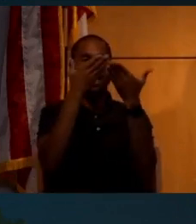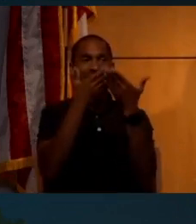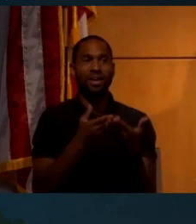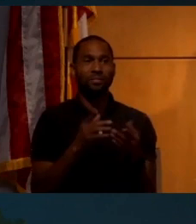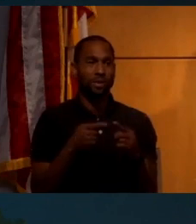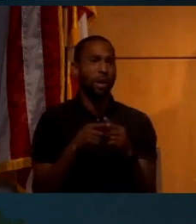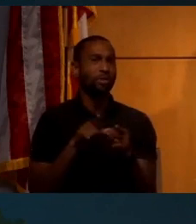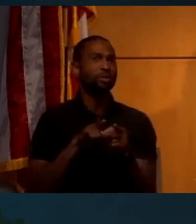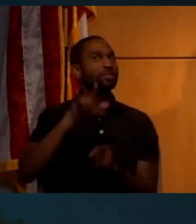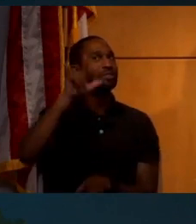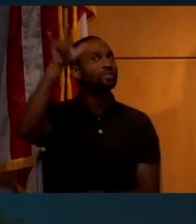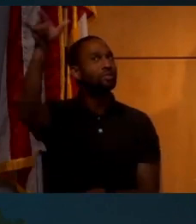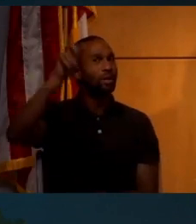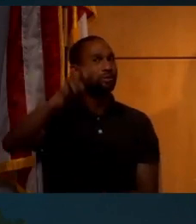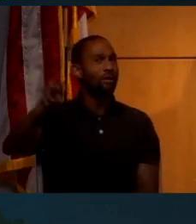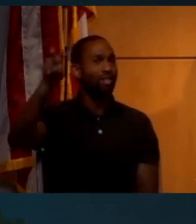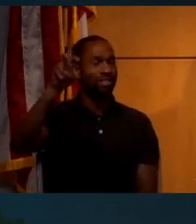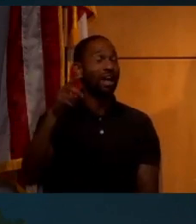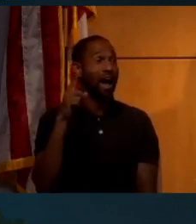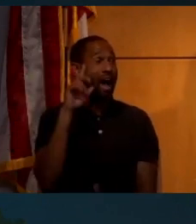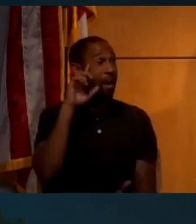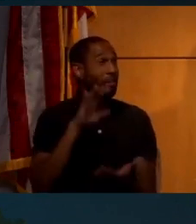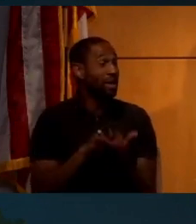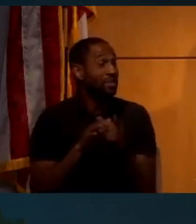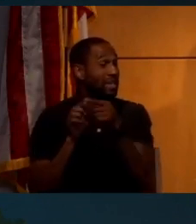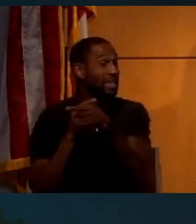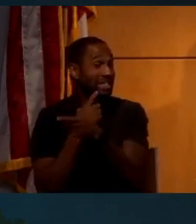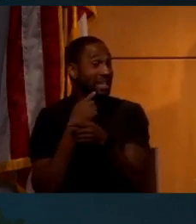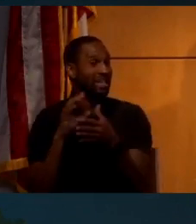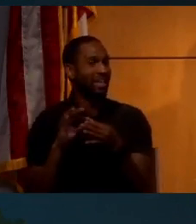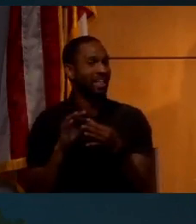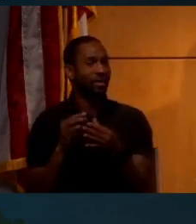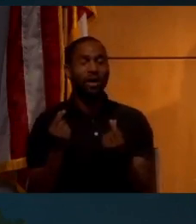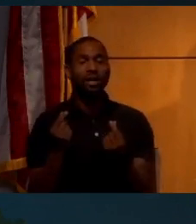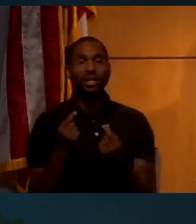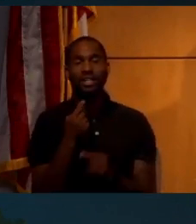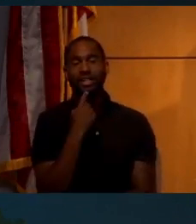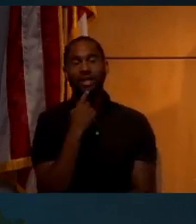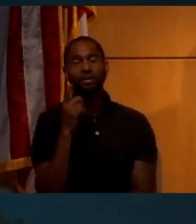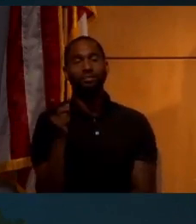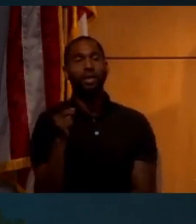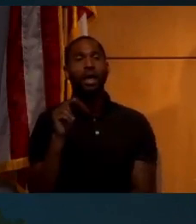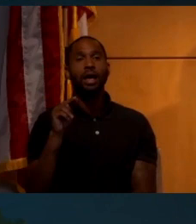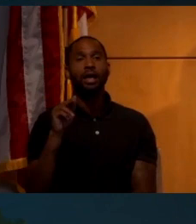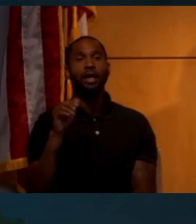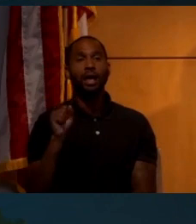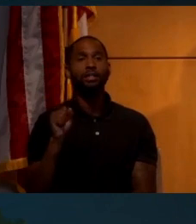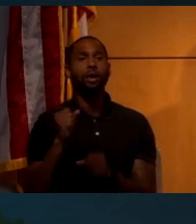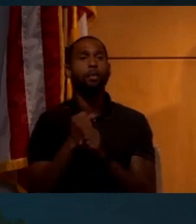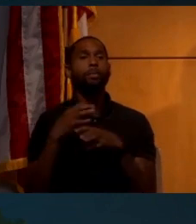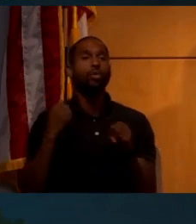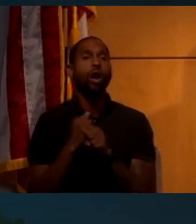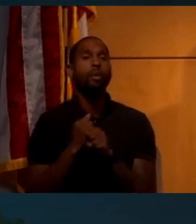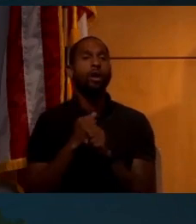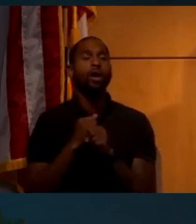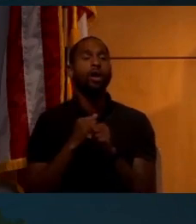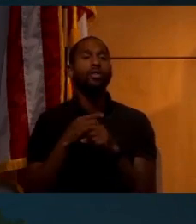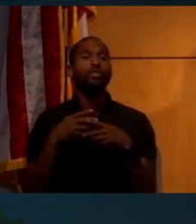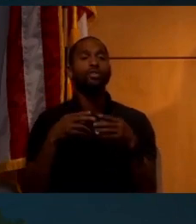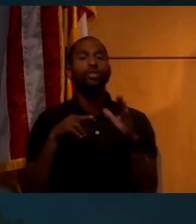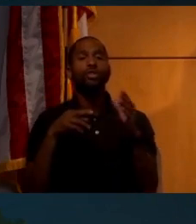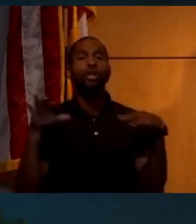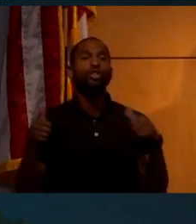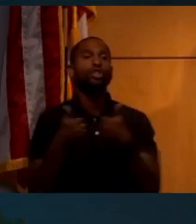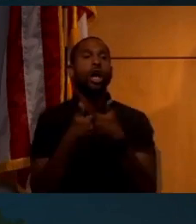space travel. And in fact, I believe it was him who said at one point that NASA blew up the Challenger shuttle on